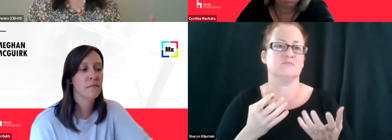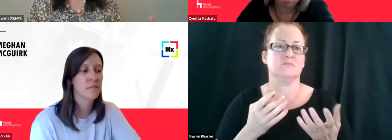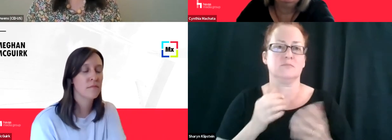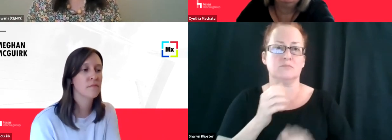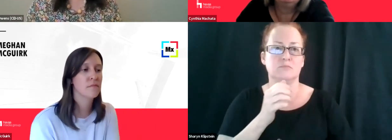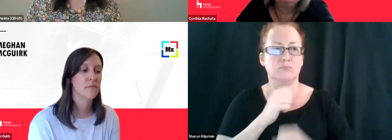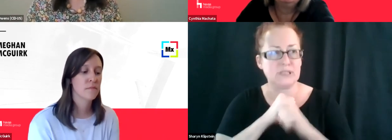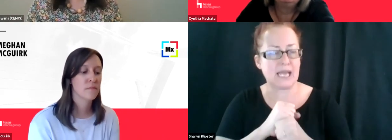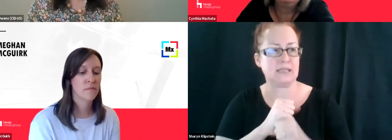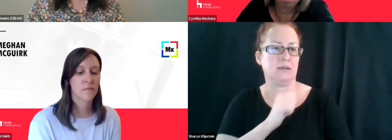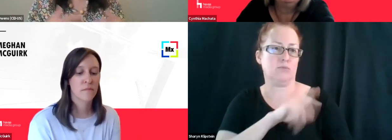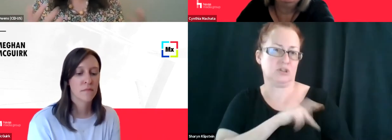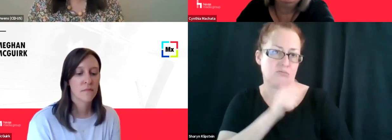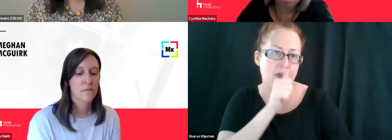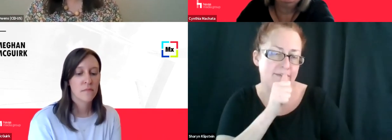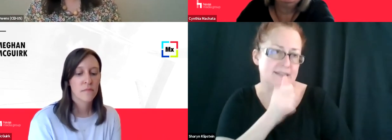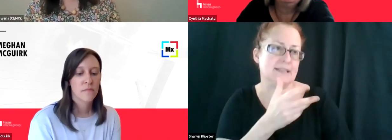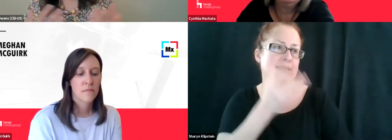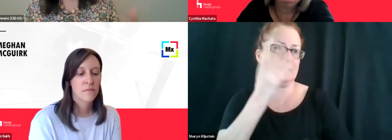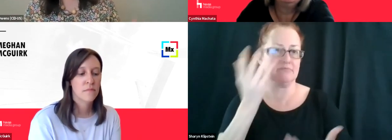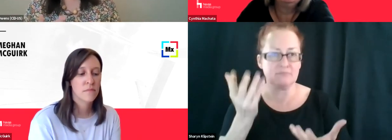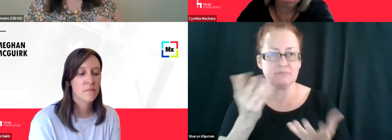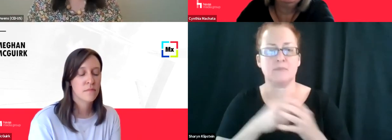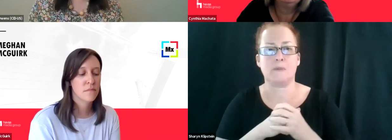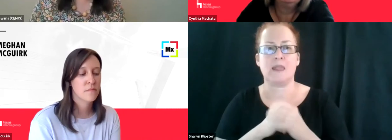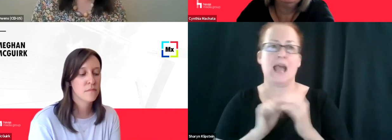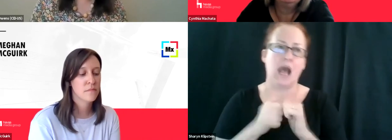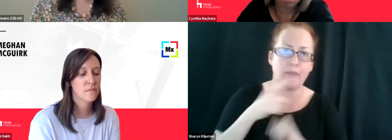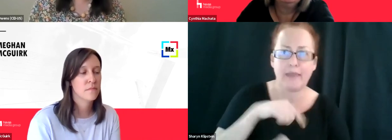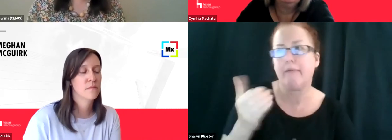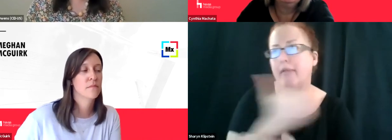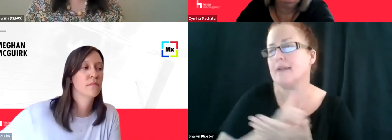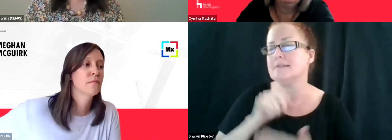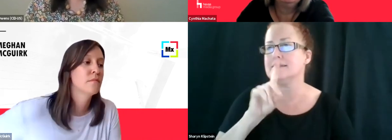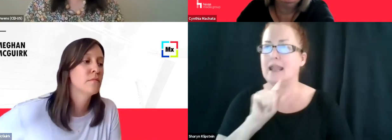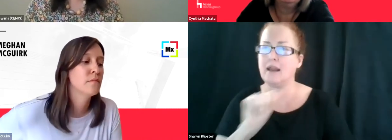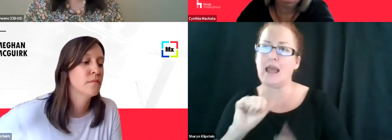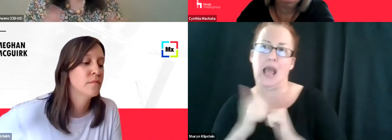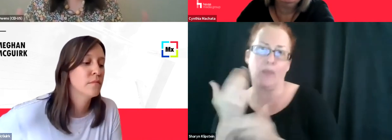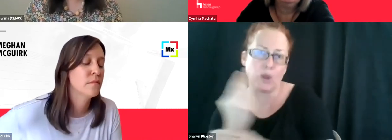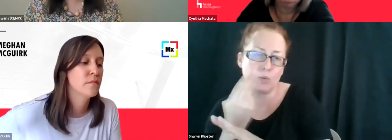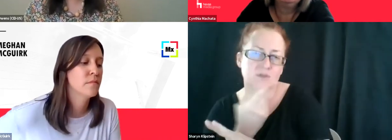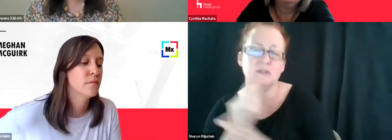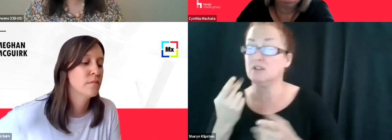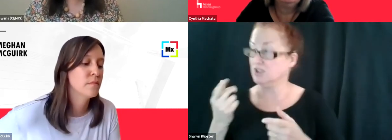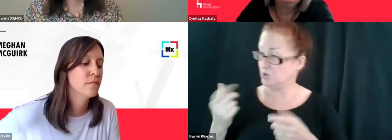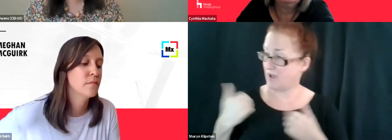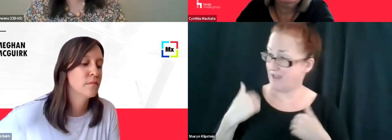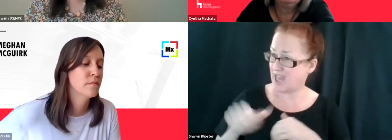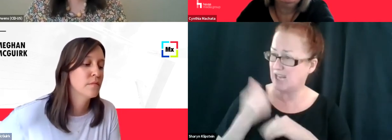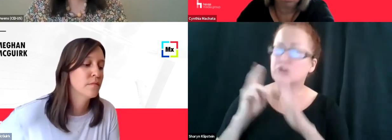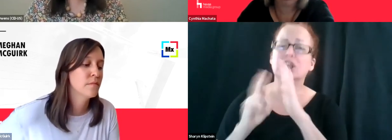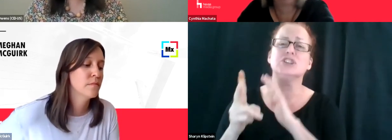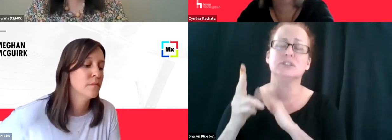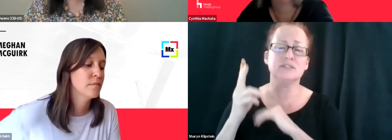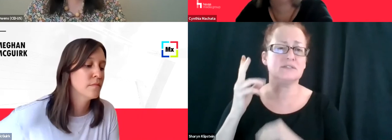personal information, data collection, and how and why it's being used. Any predictions on the future